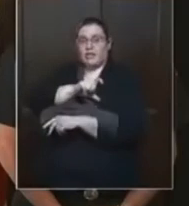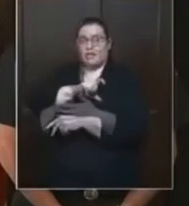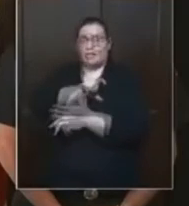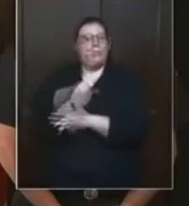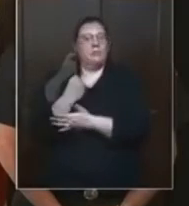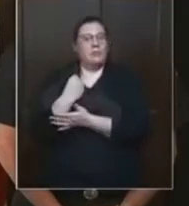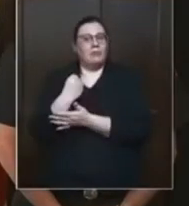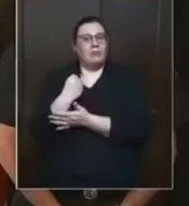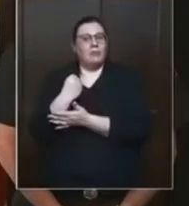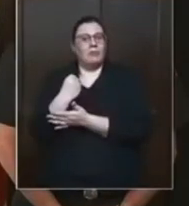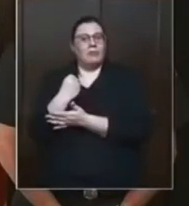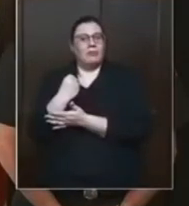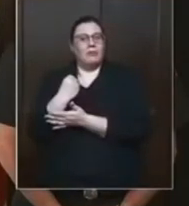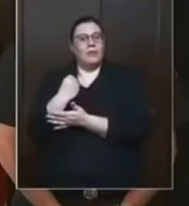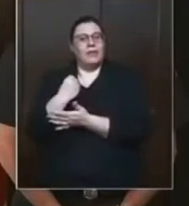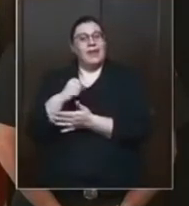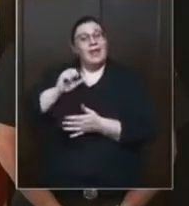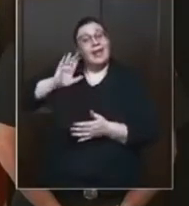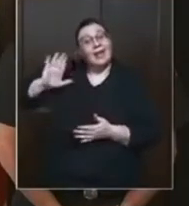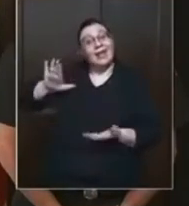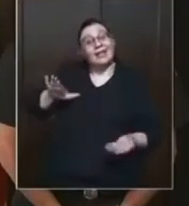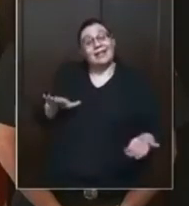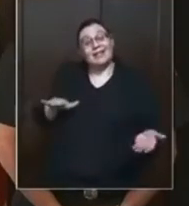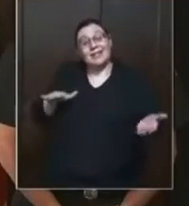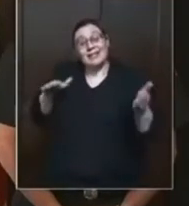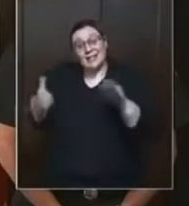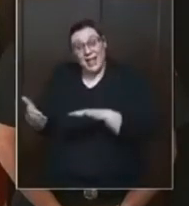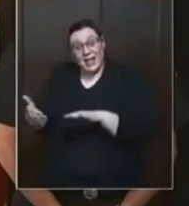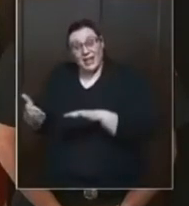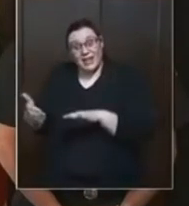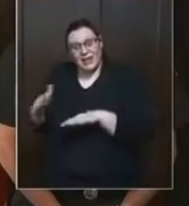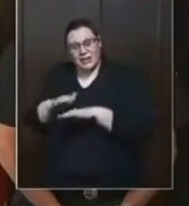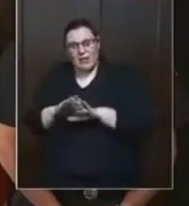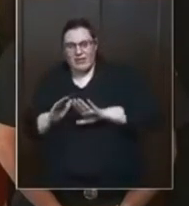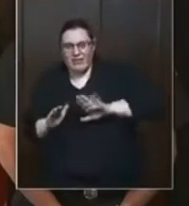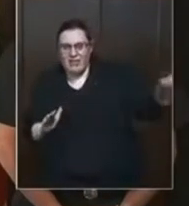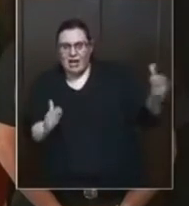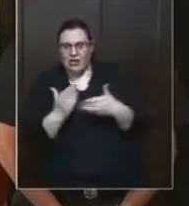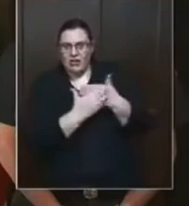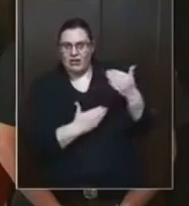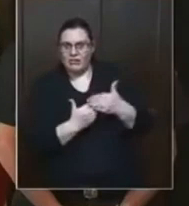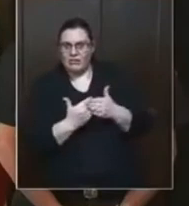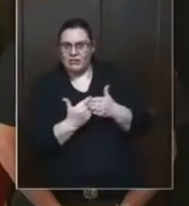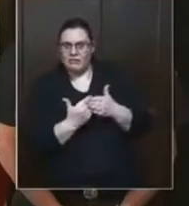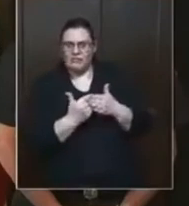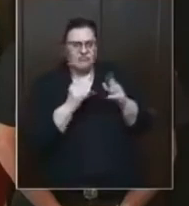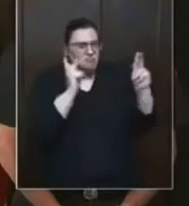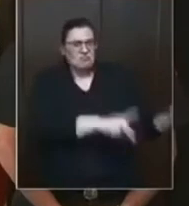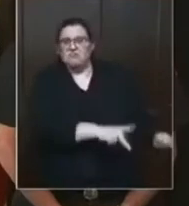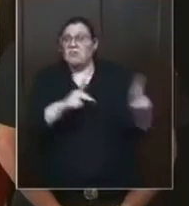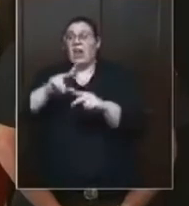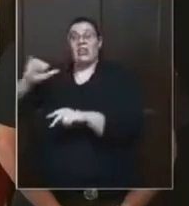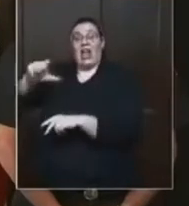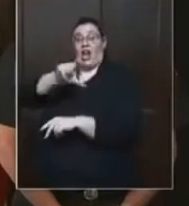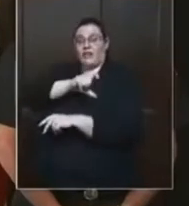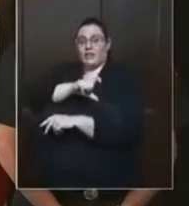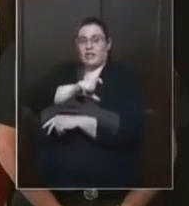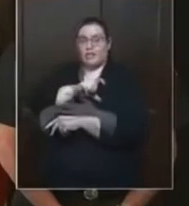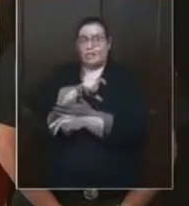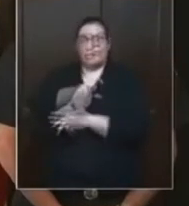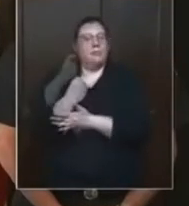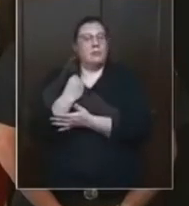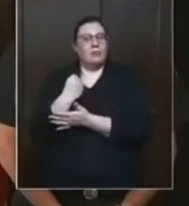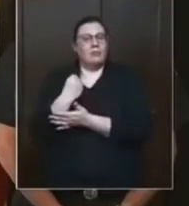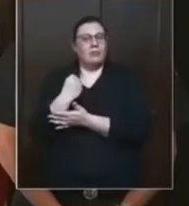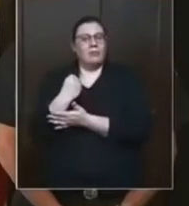angels to destroy you fools. The NYPD, LAPD, NOPD, all these PDs and the